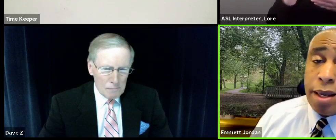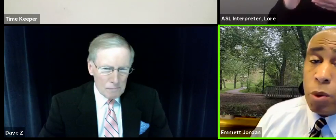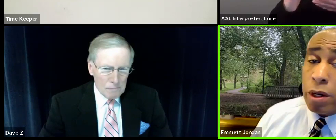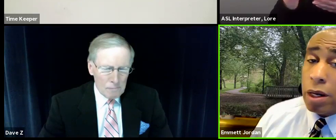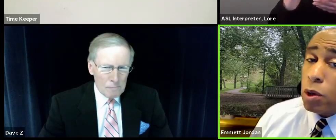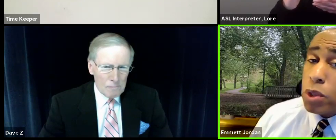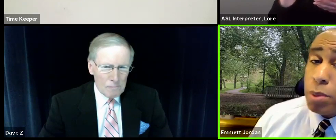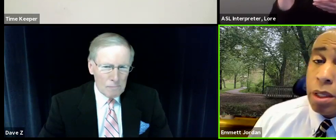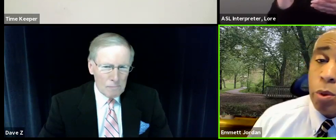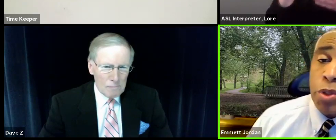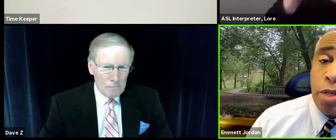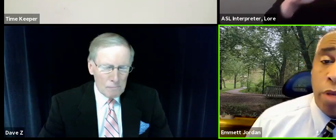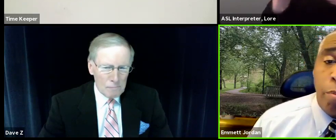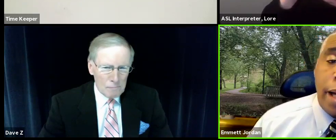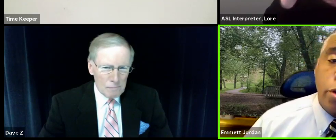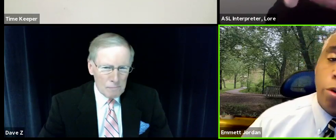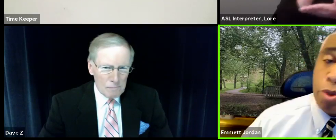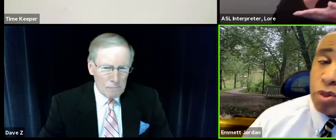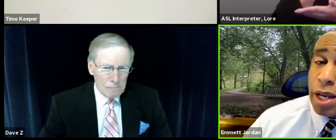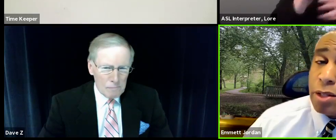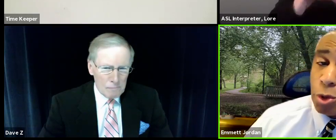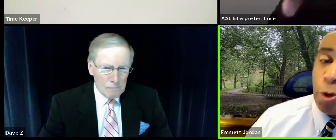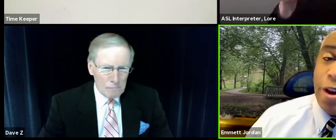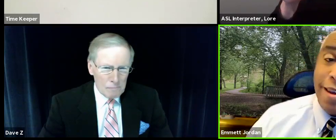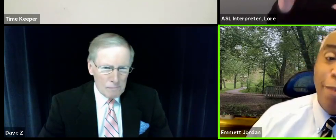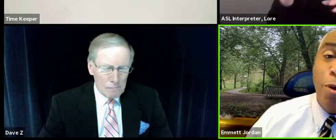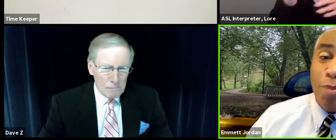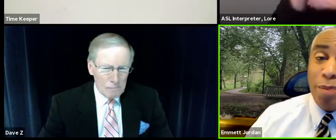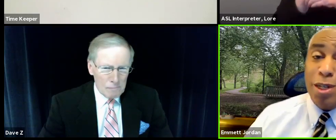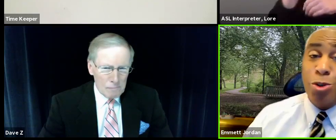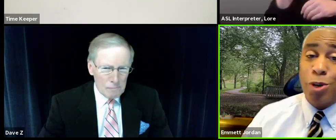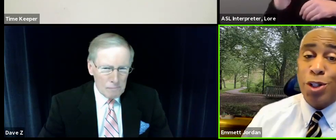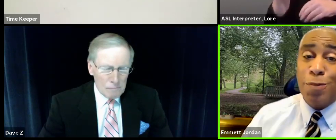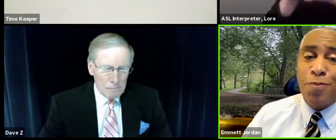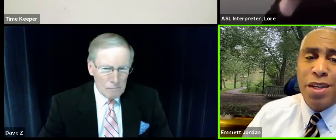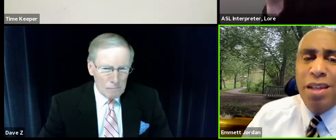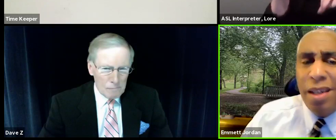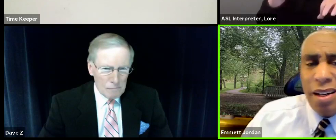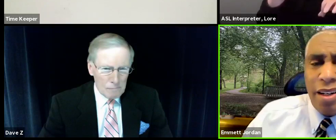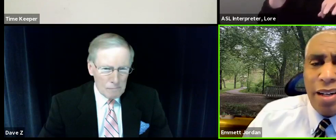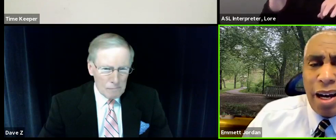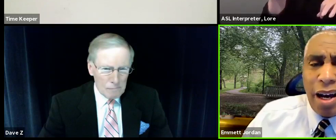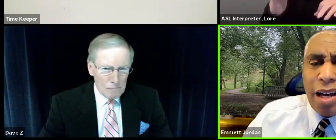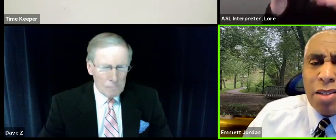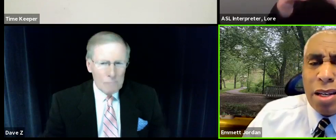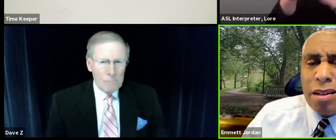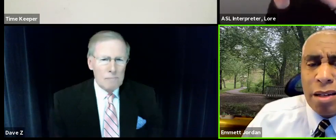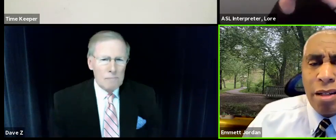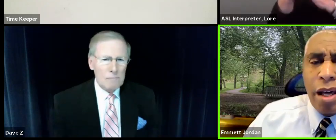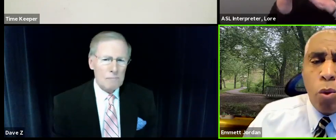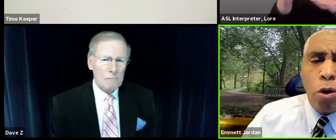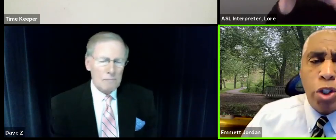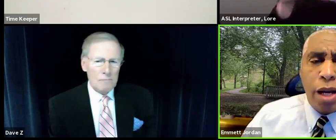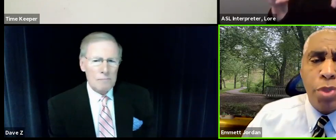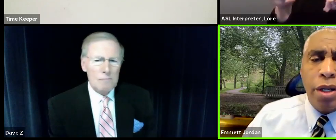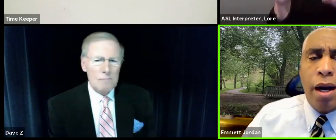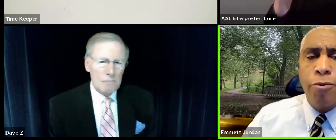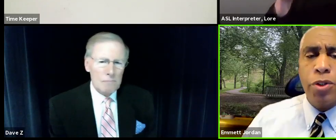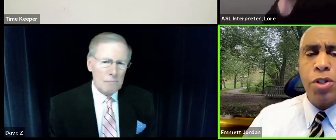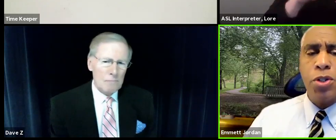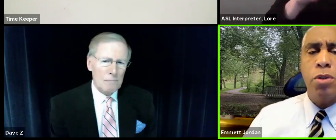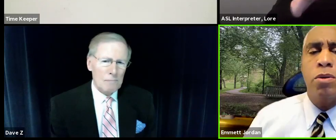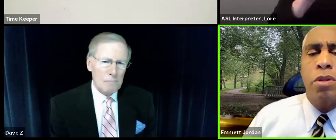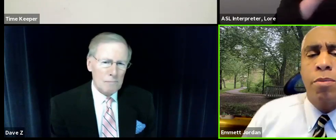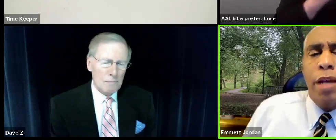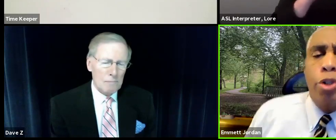Cincinnati, where I ultimately received a bachelor's of science degree in urban administration. I attend a lot of workshops and